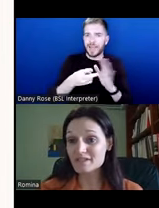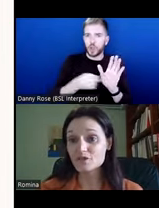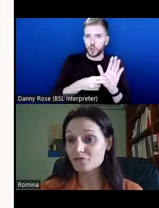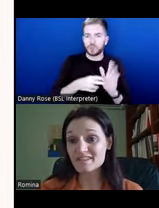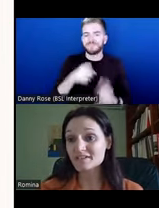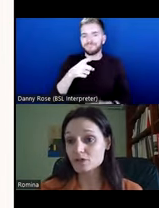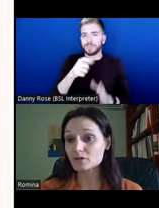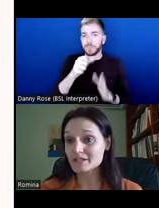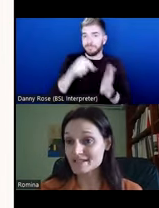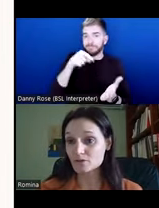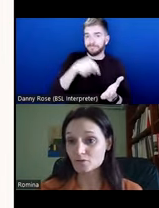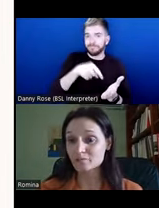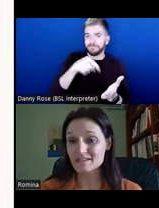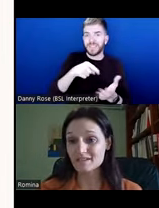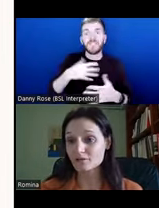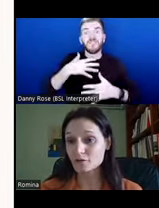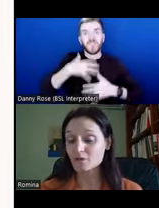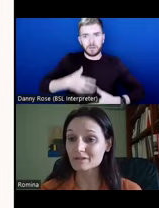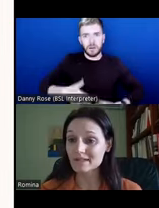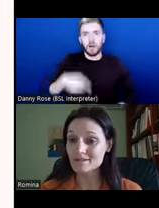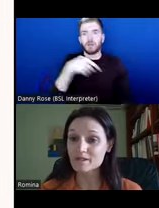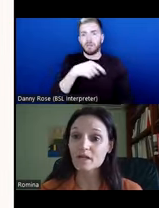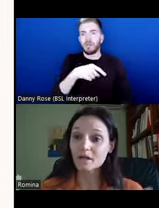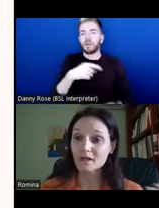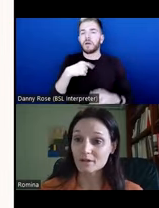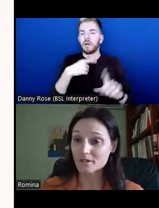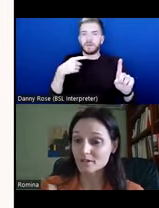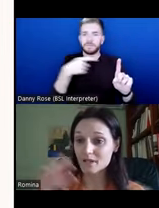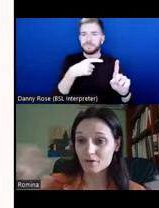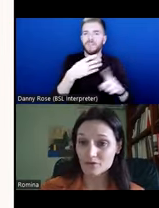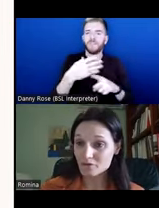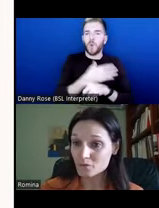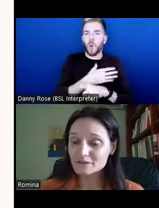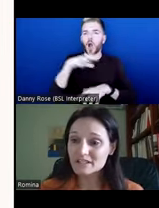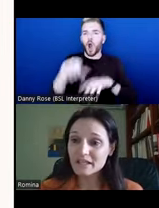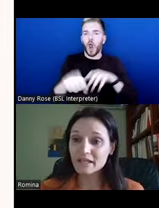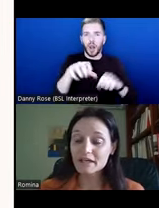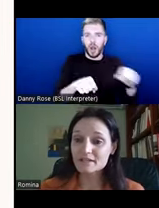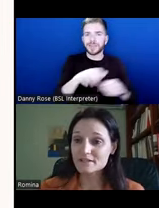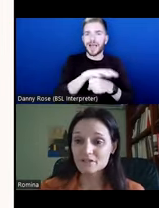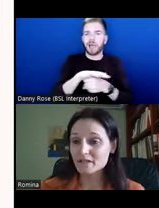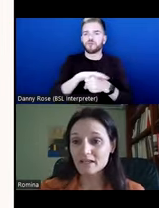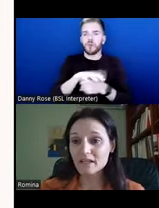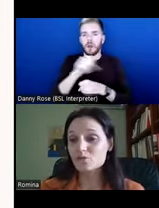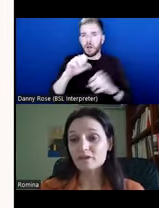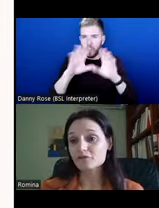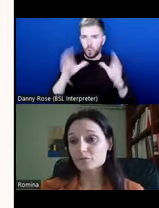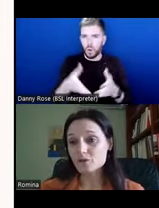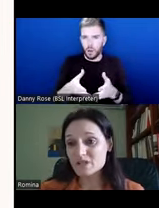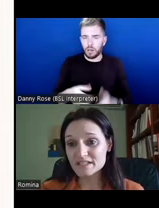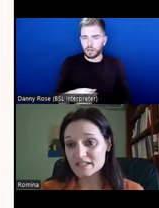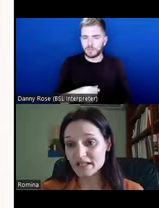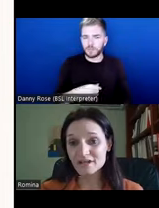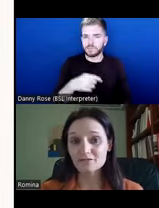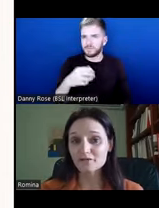physical decolonization movements in the former colonized areas of the world. I think anyone from